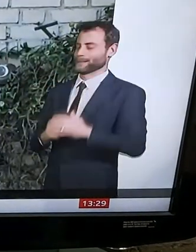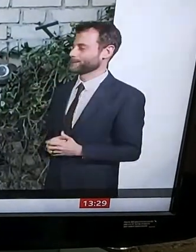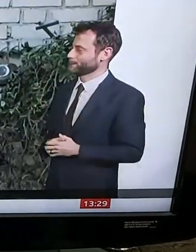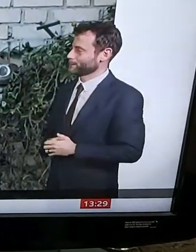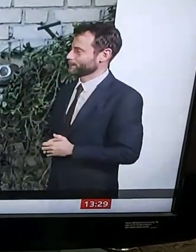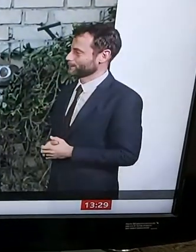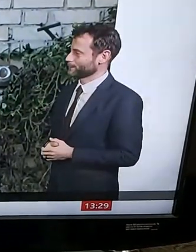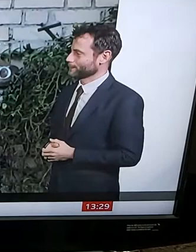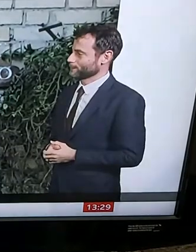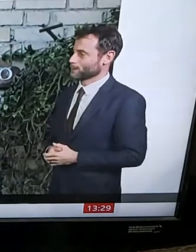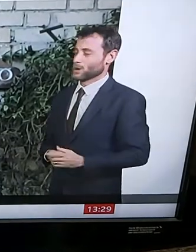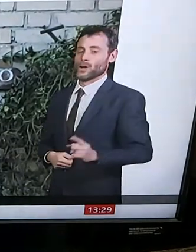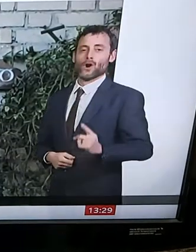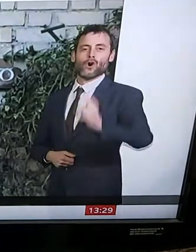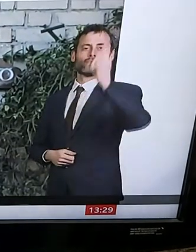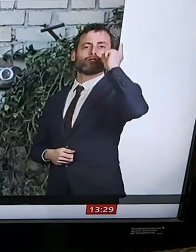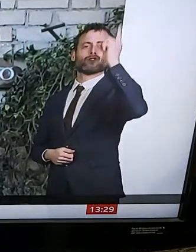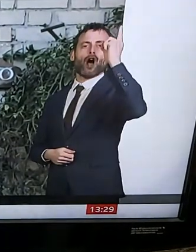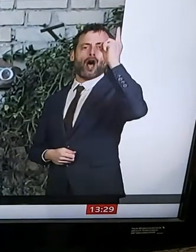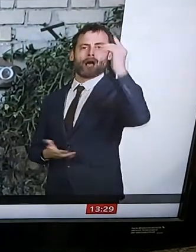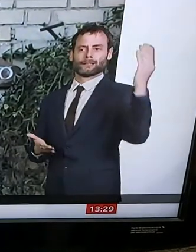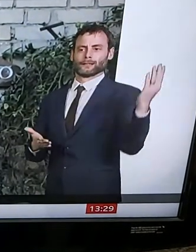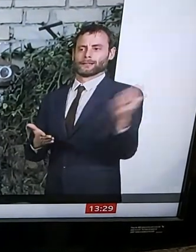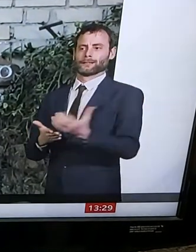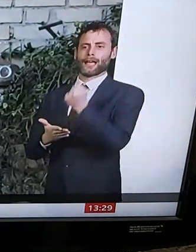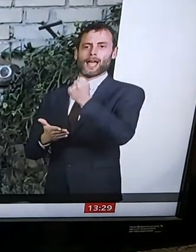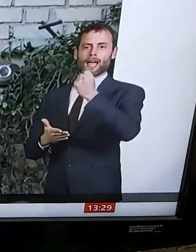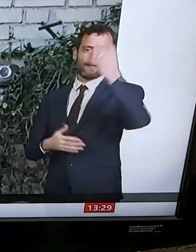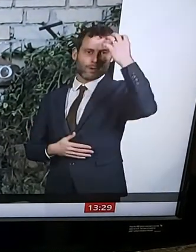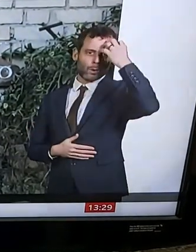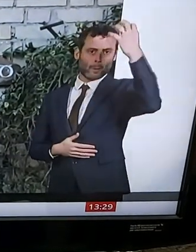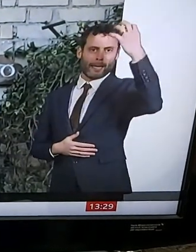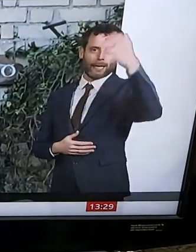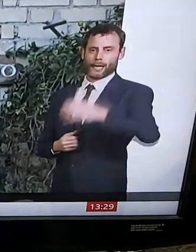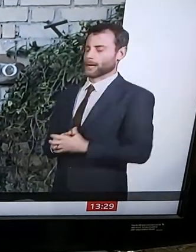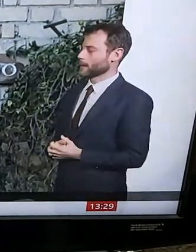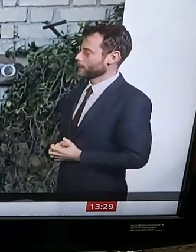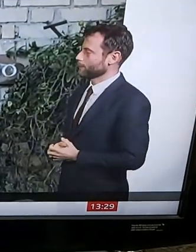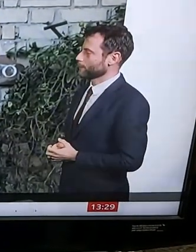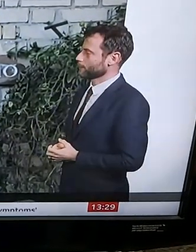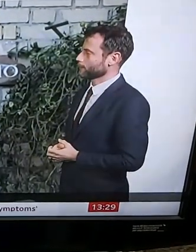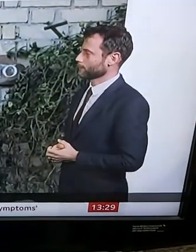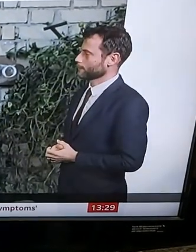God save the Queen! John Kay, BBC News.